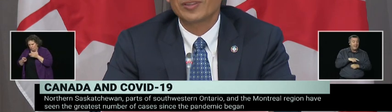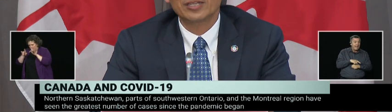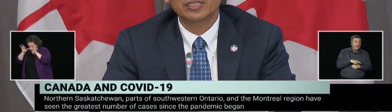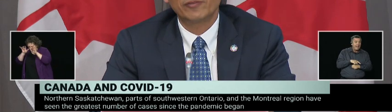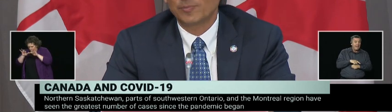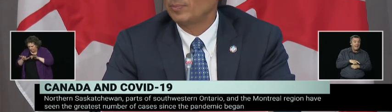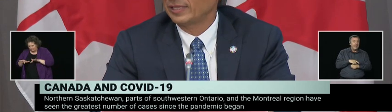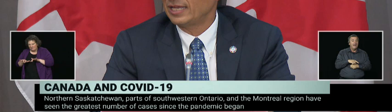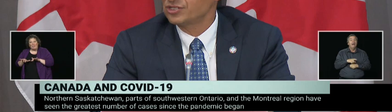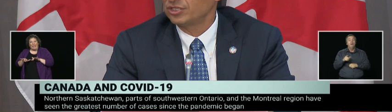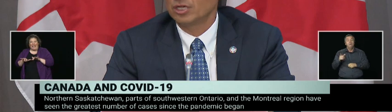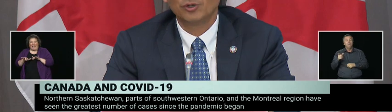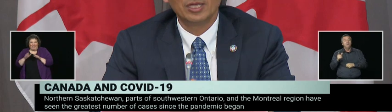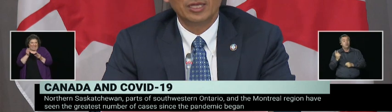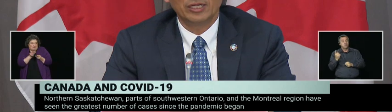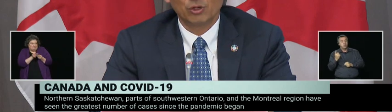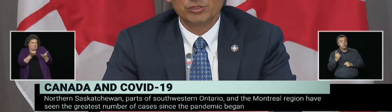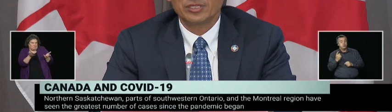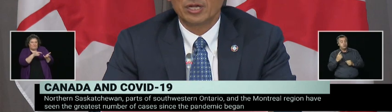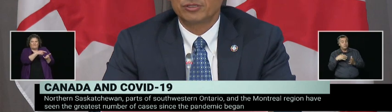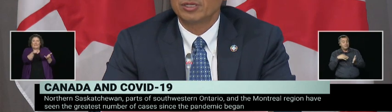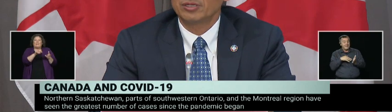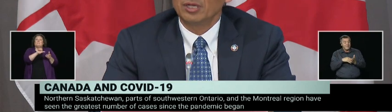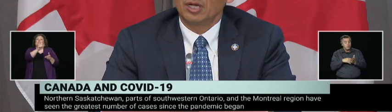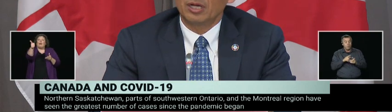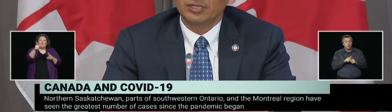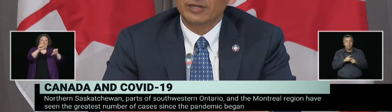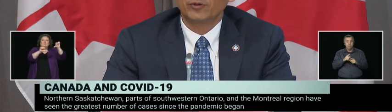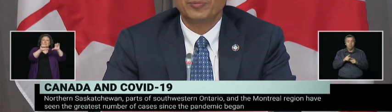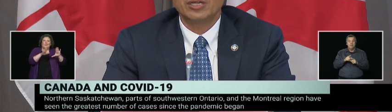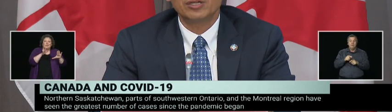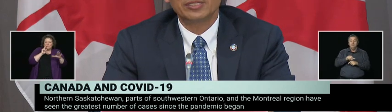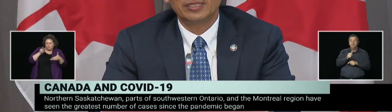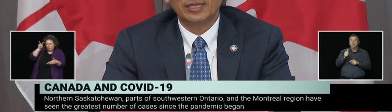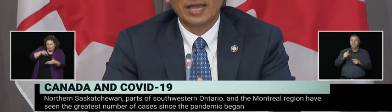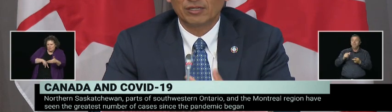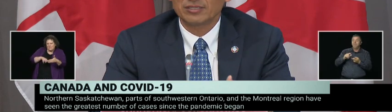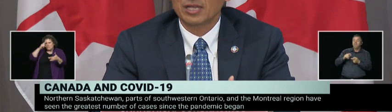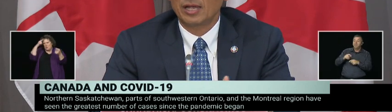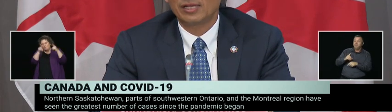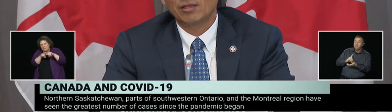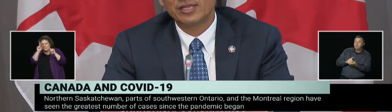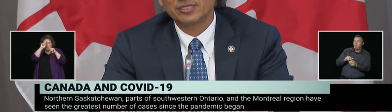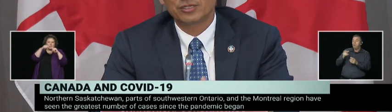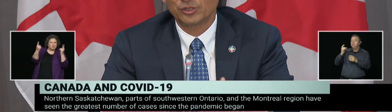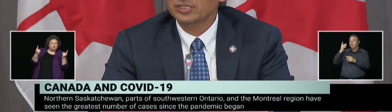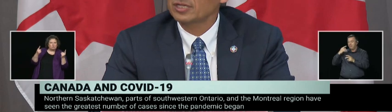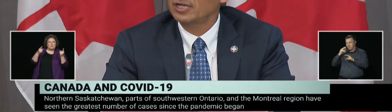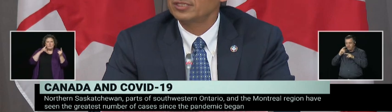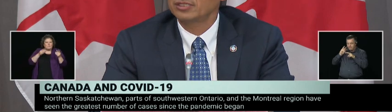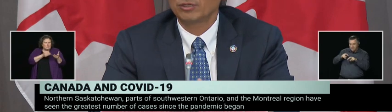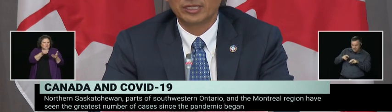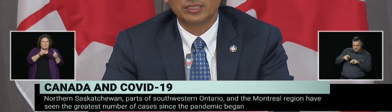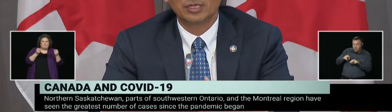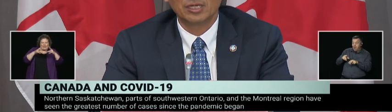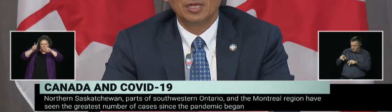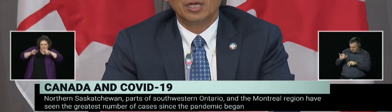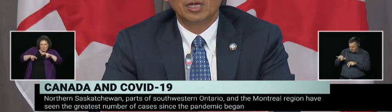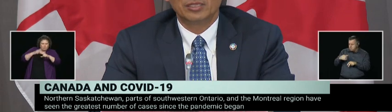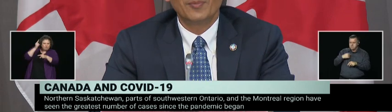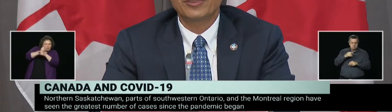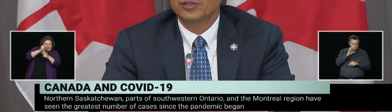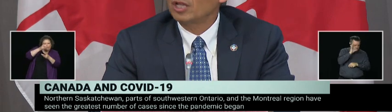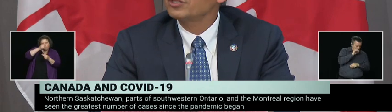in terms of a scientific publication. You know, it goes there to several peers. They analyze it, criticize it, look at